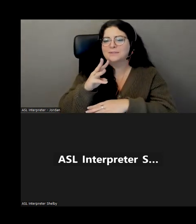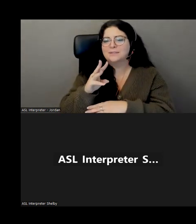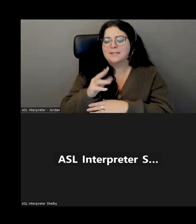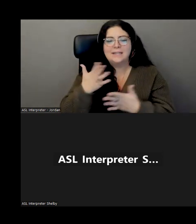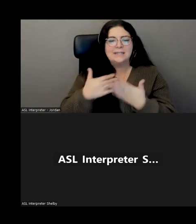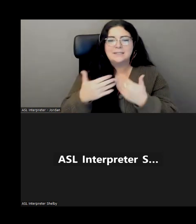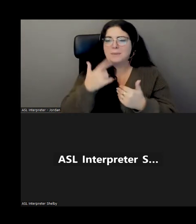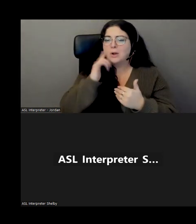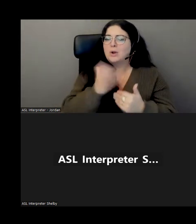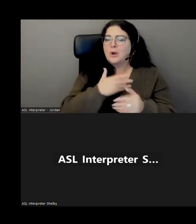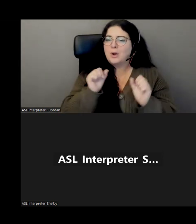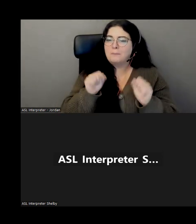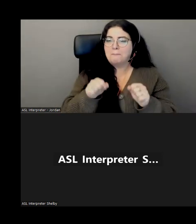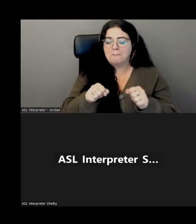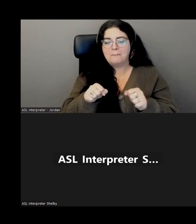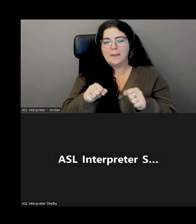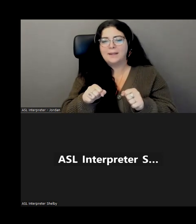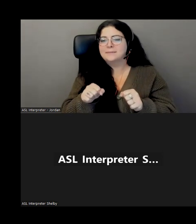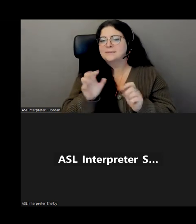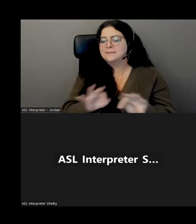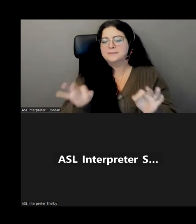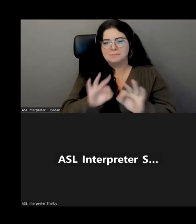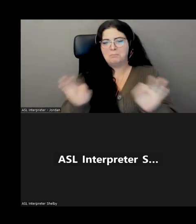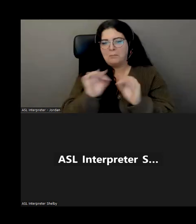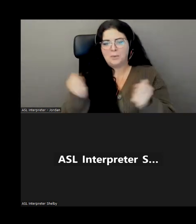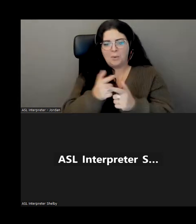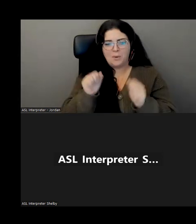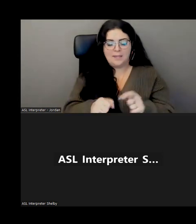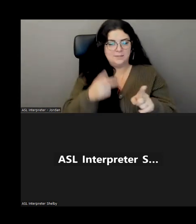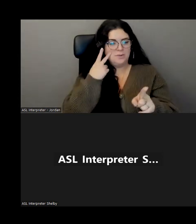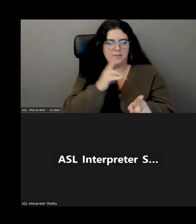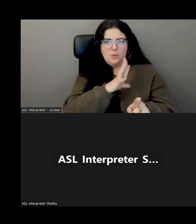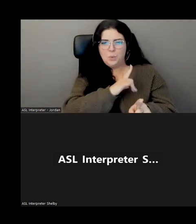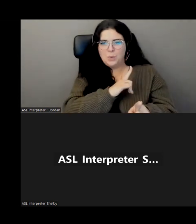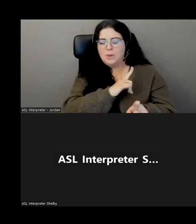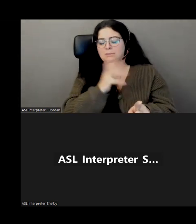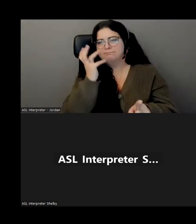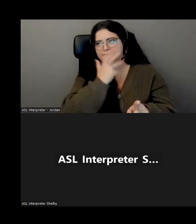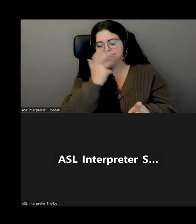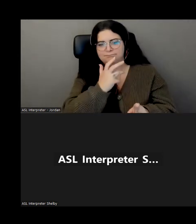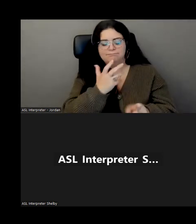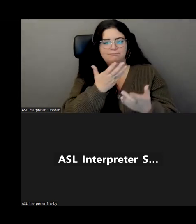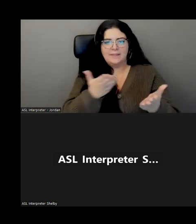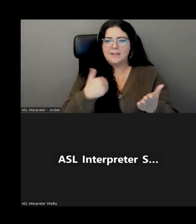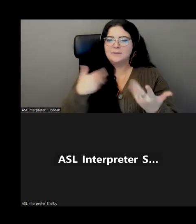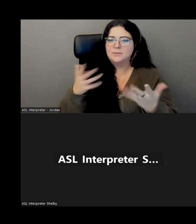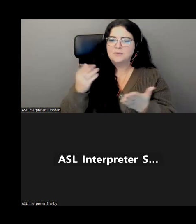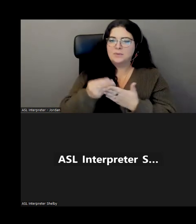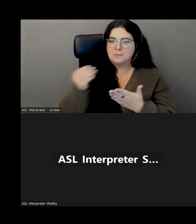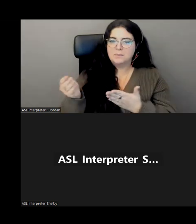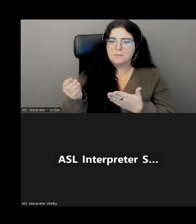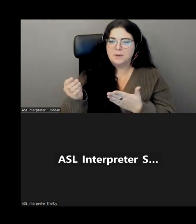ability. And what we see here is an incredible, incredible device that was purchased by the